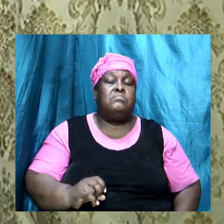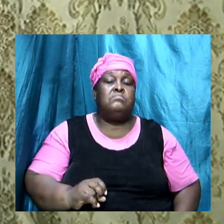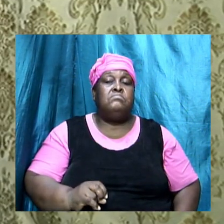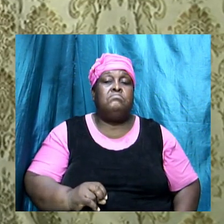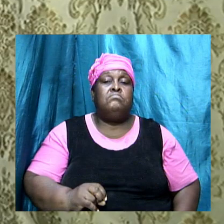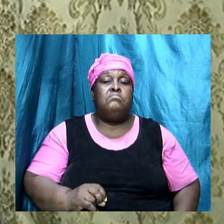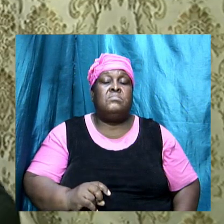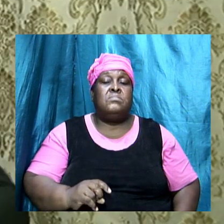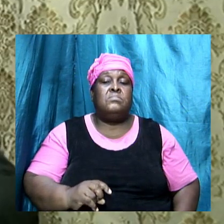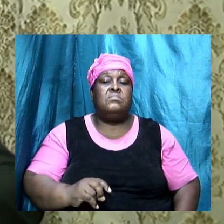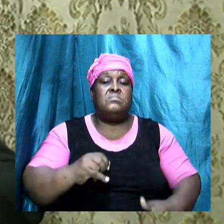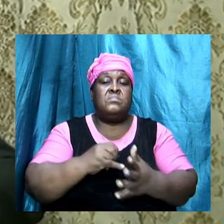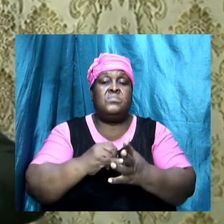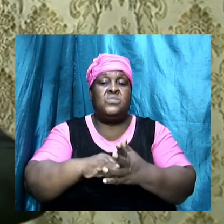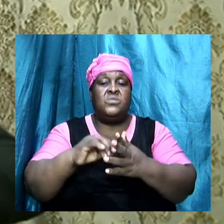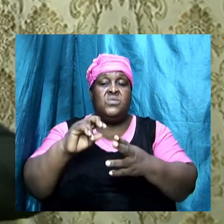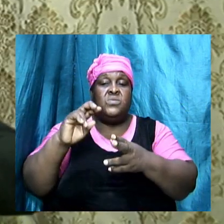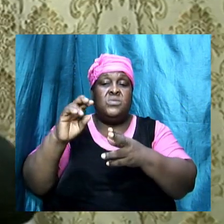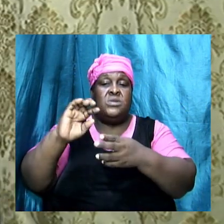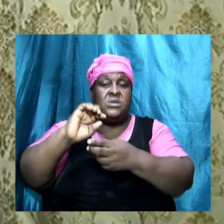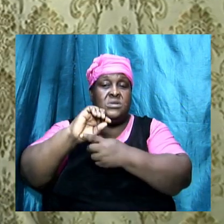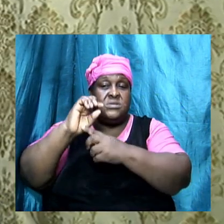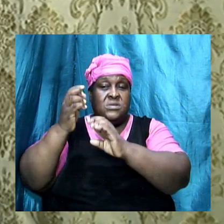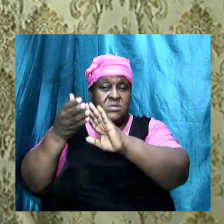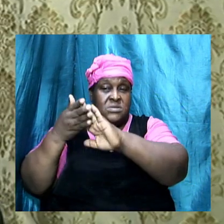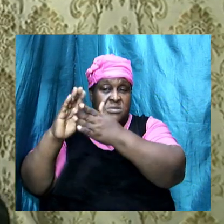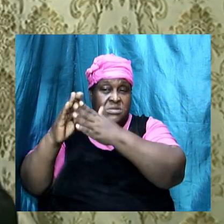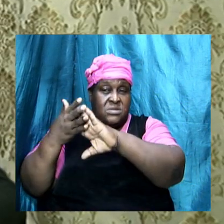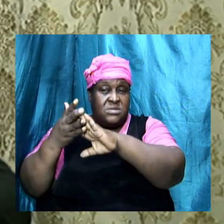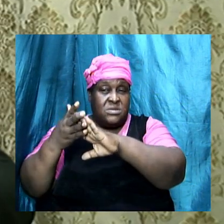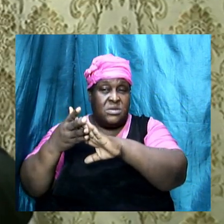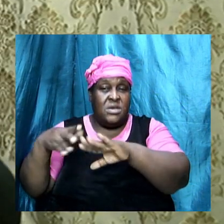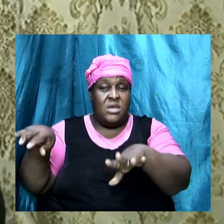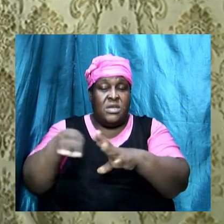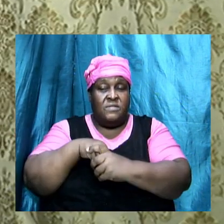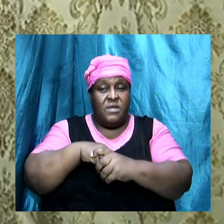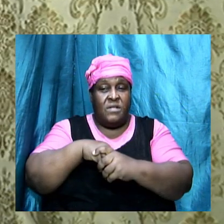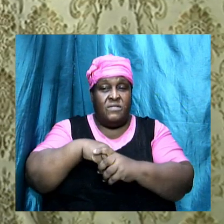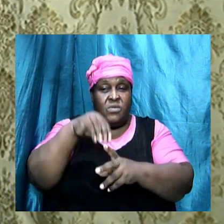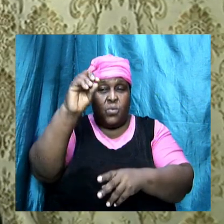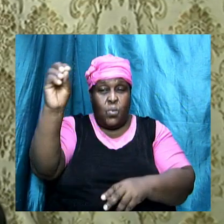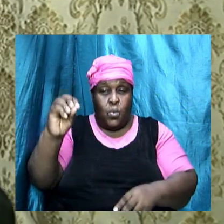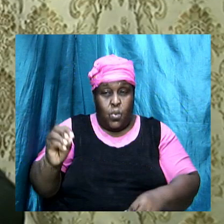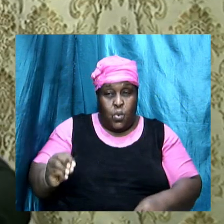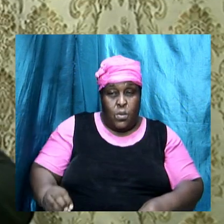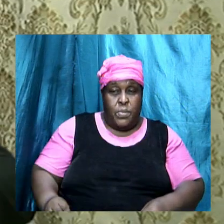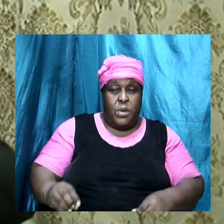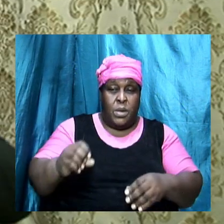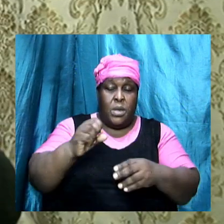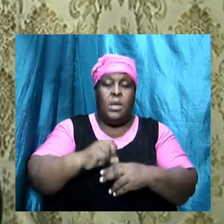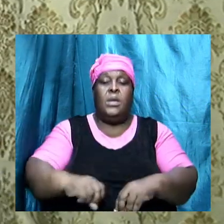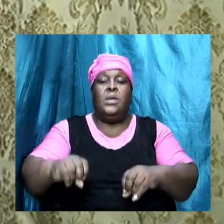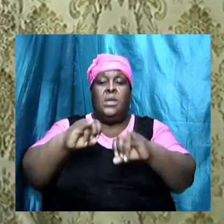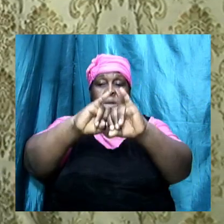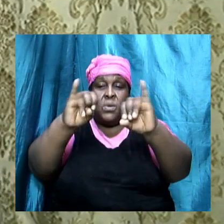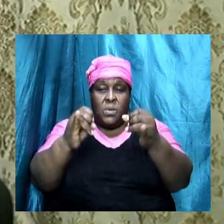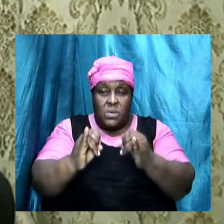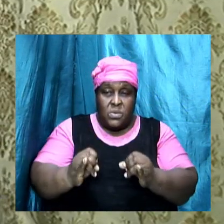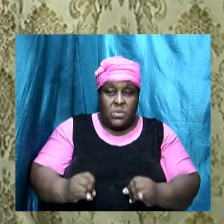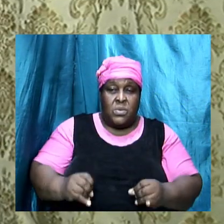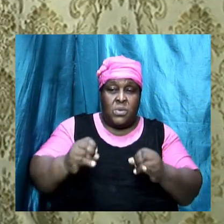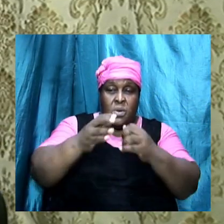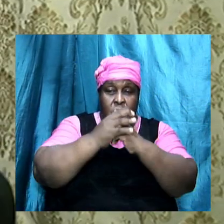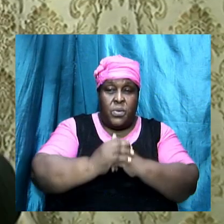it was a city that was involved in witchcraft it was involved in idolatry it was involved